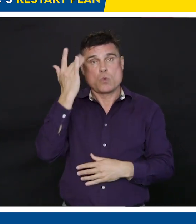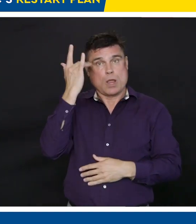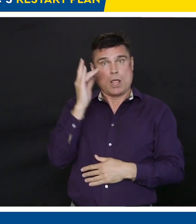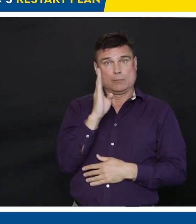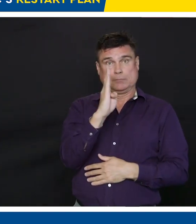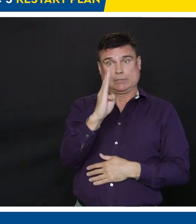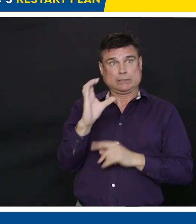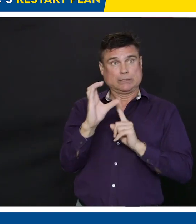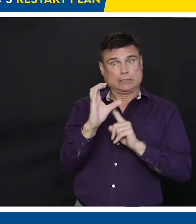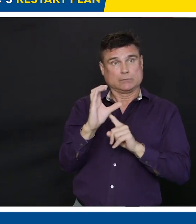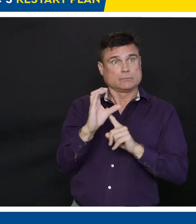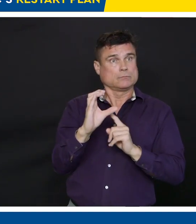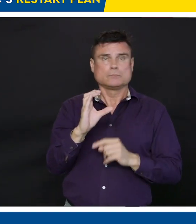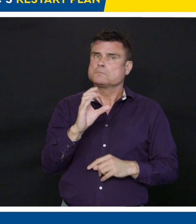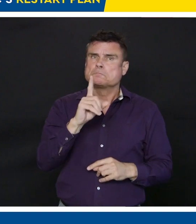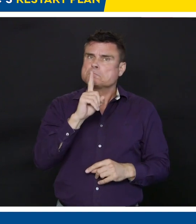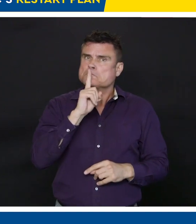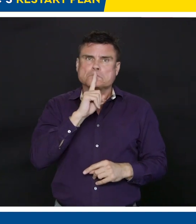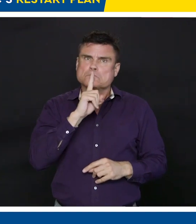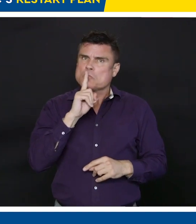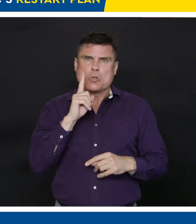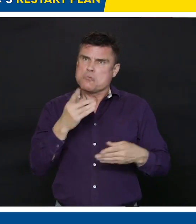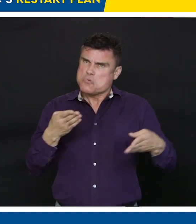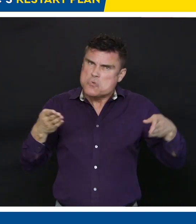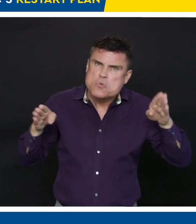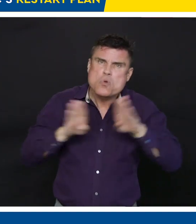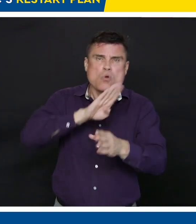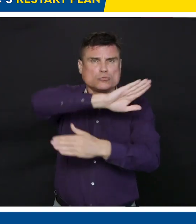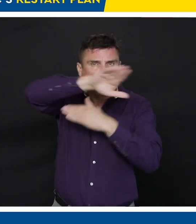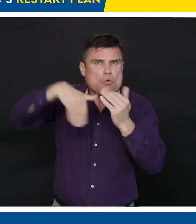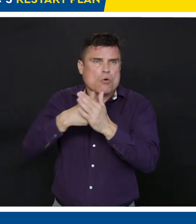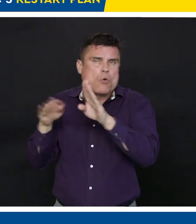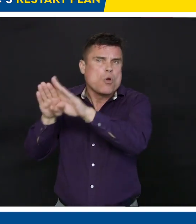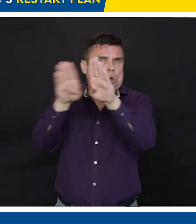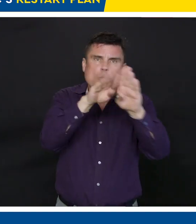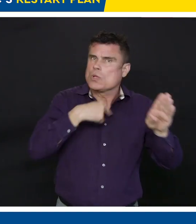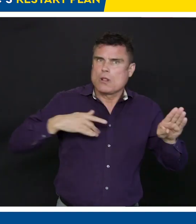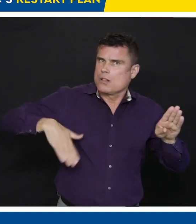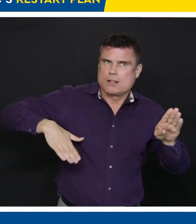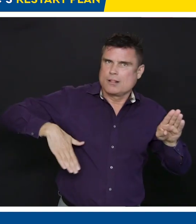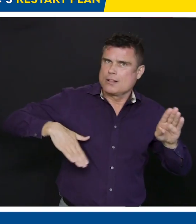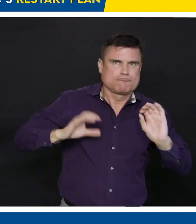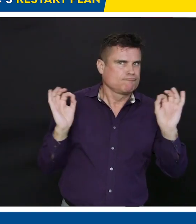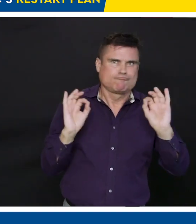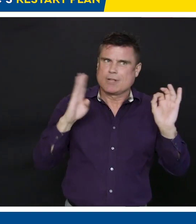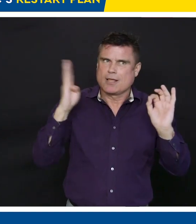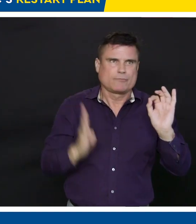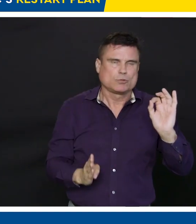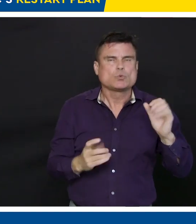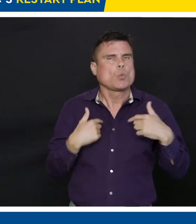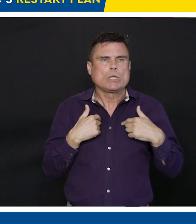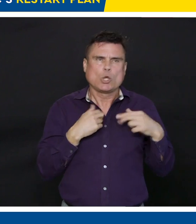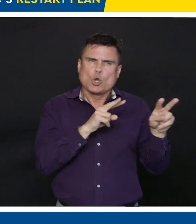we operate safely. We've been successful, and we need to continue with that success by ensuring as we look at the industries and